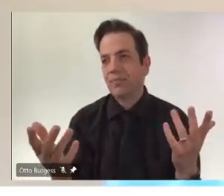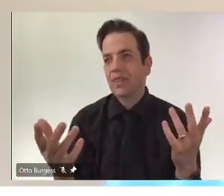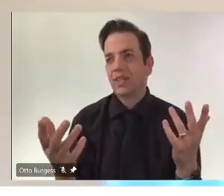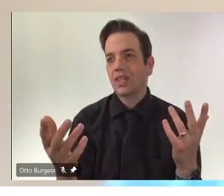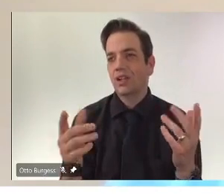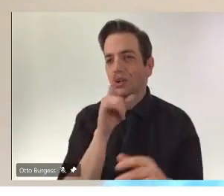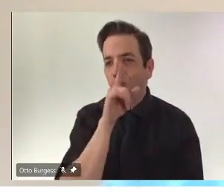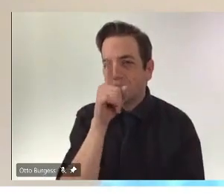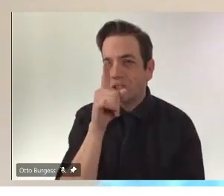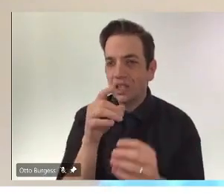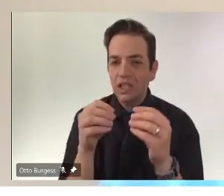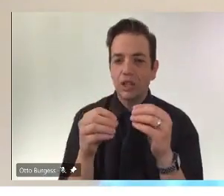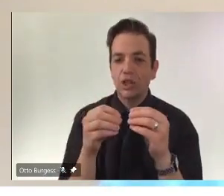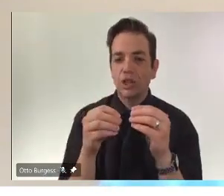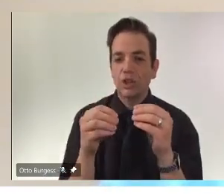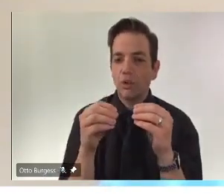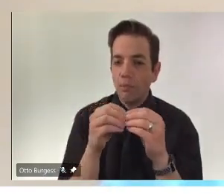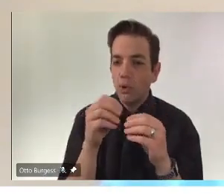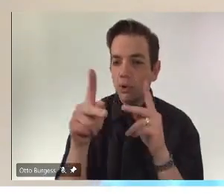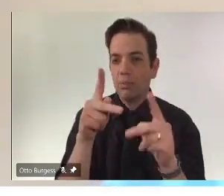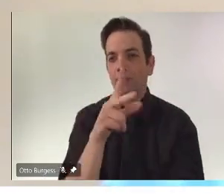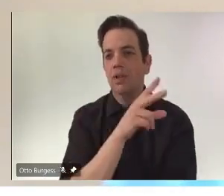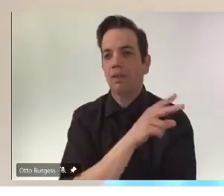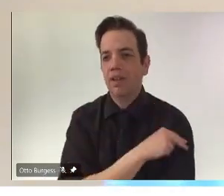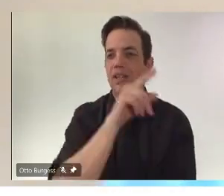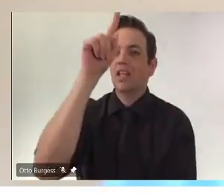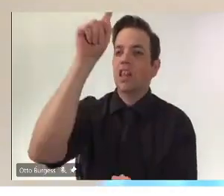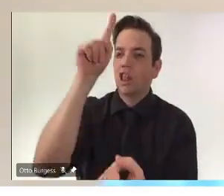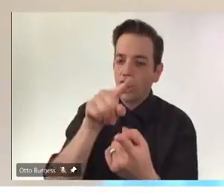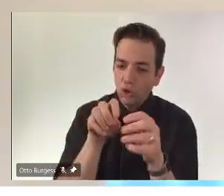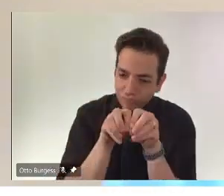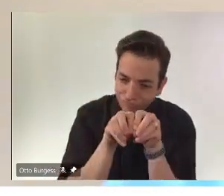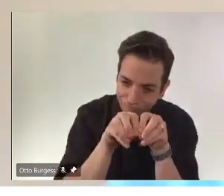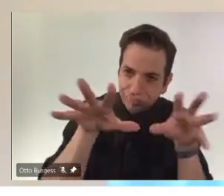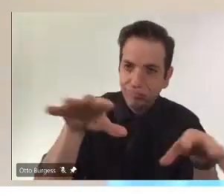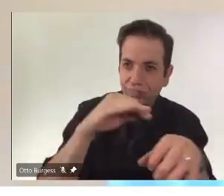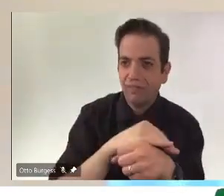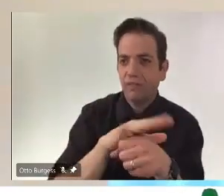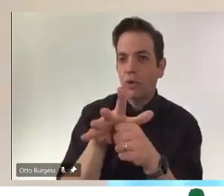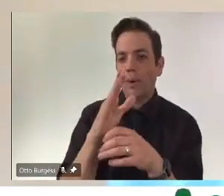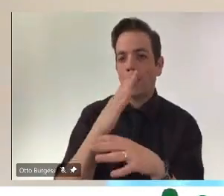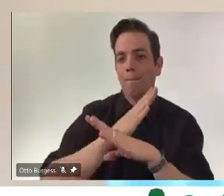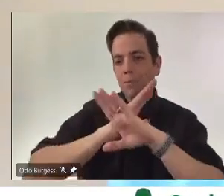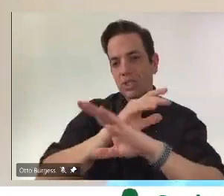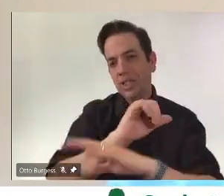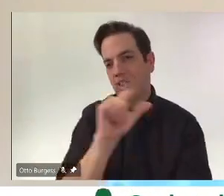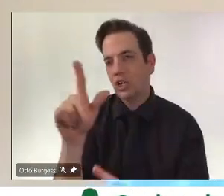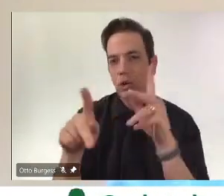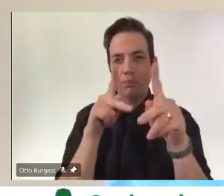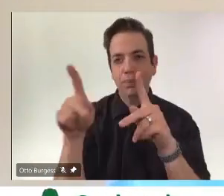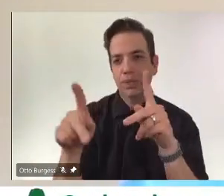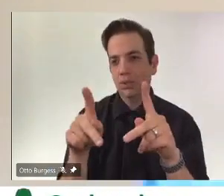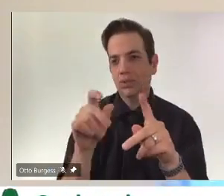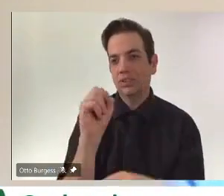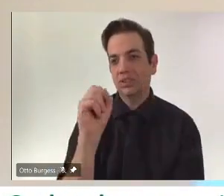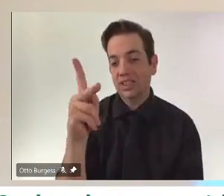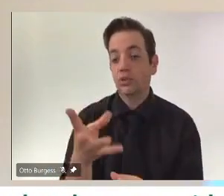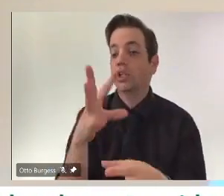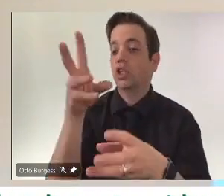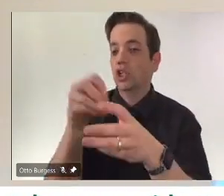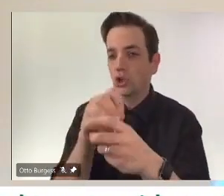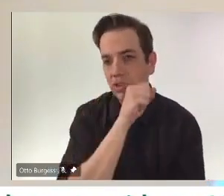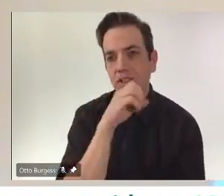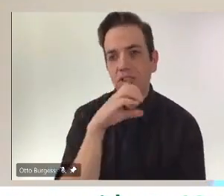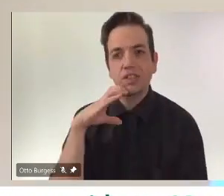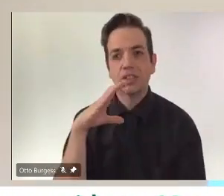rates are, the better it protects everyone, including residents and long term care. Thank you. Yeah. And